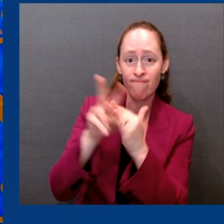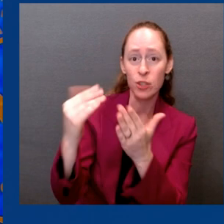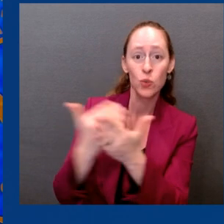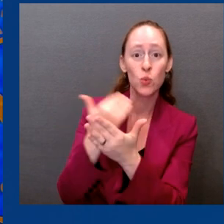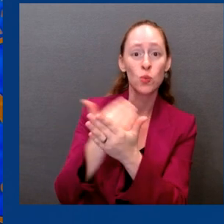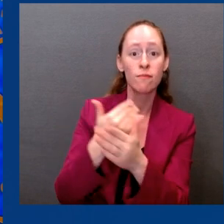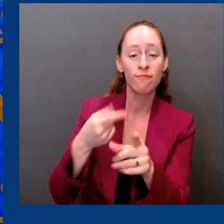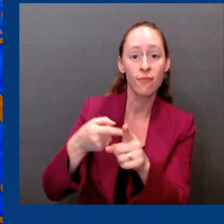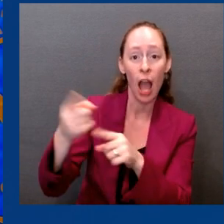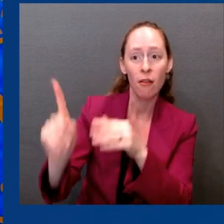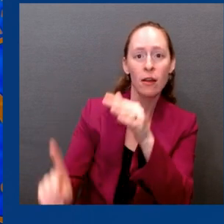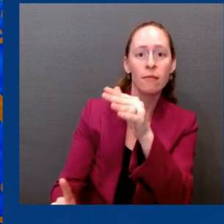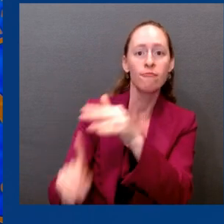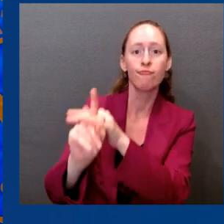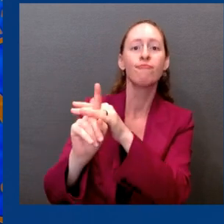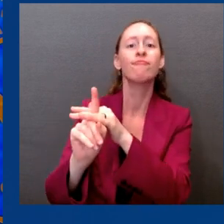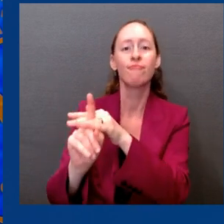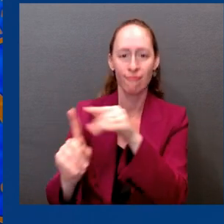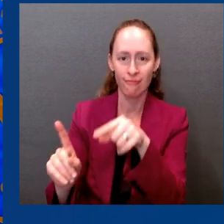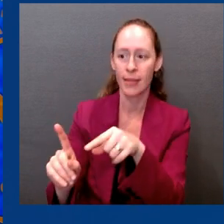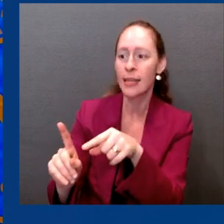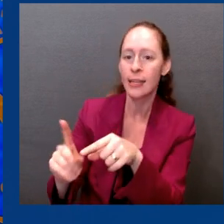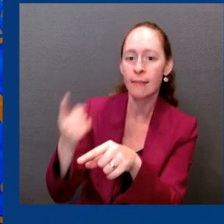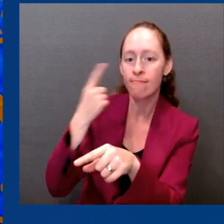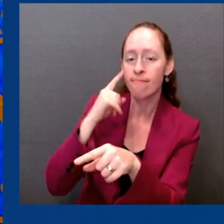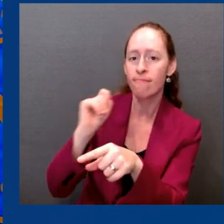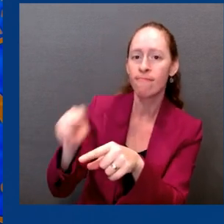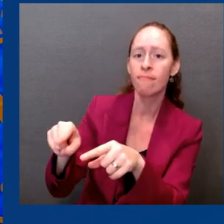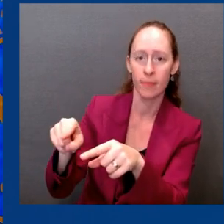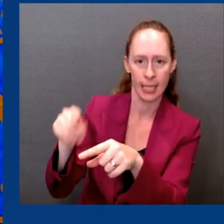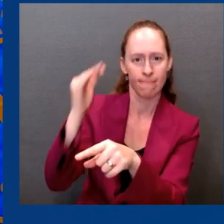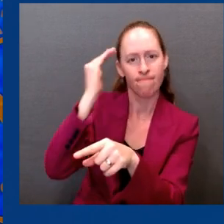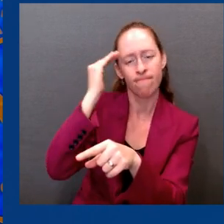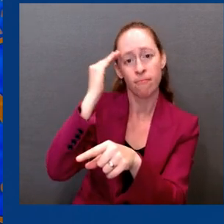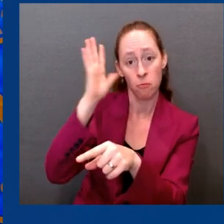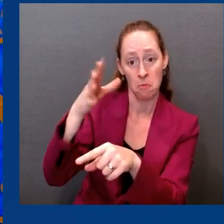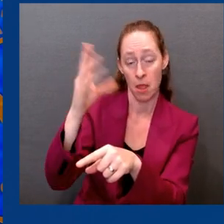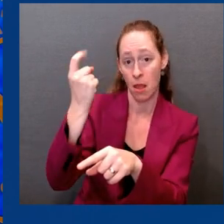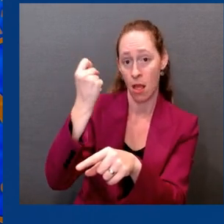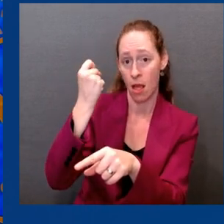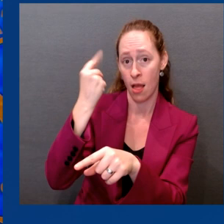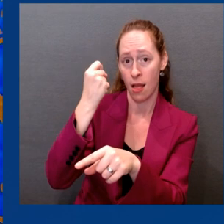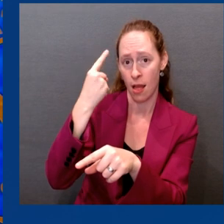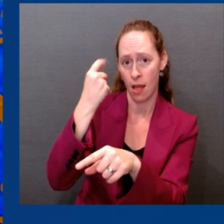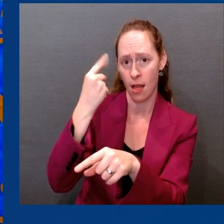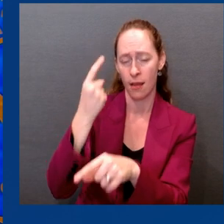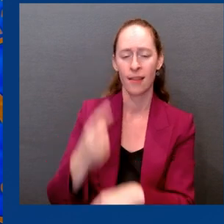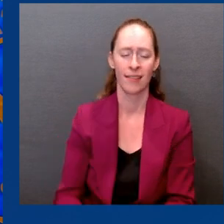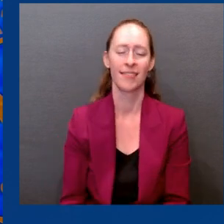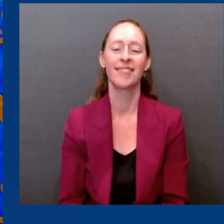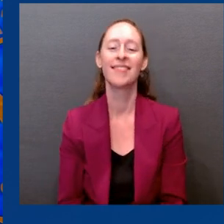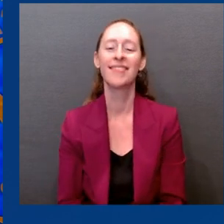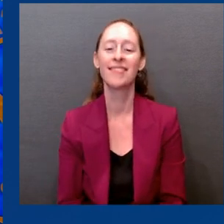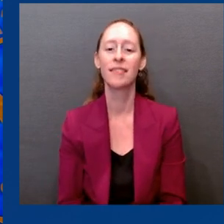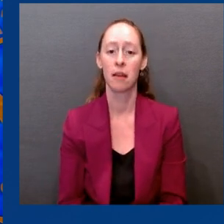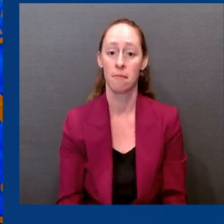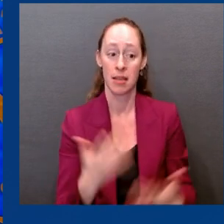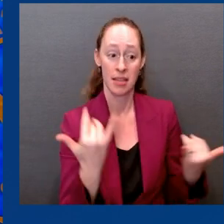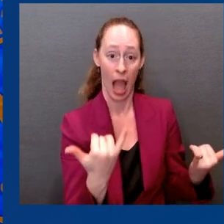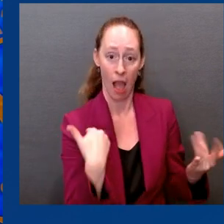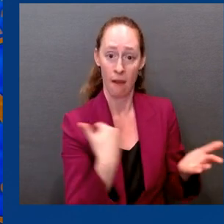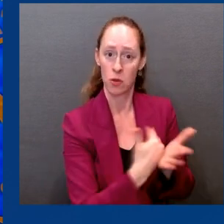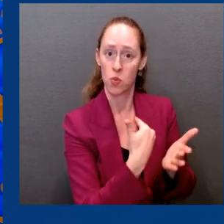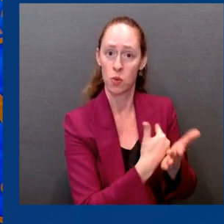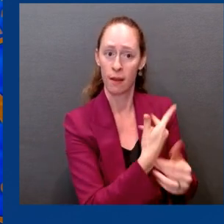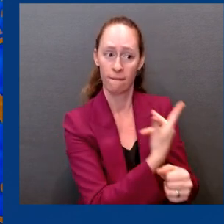that of the annual influenza vaccine, with annual updated COVID-19 shots matched to the currently